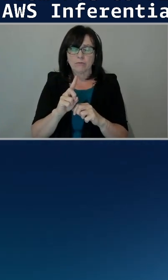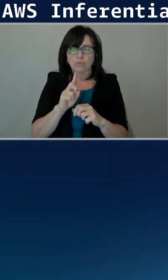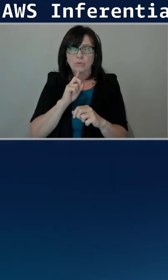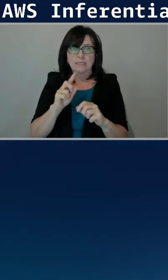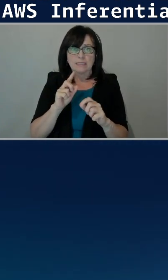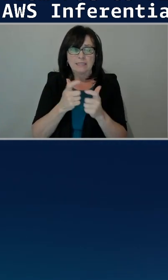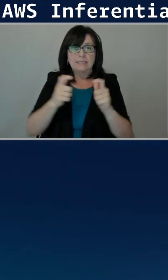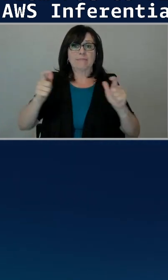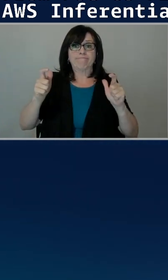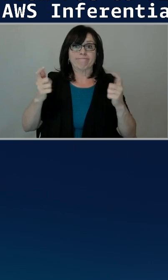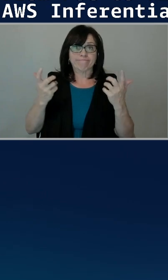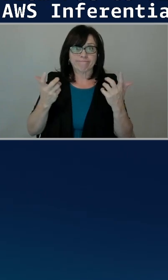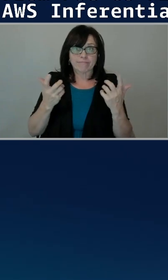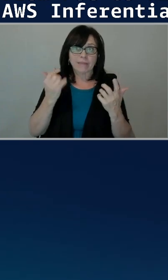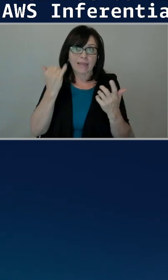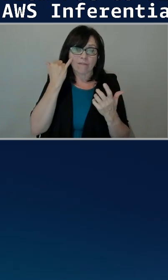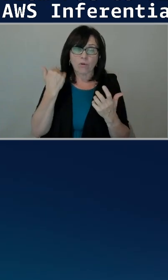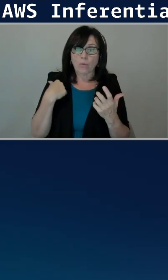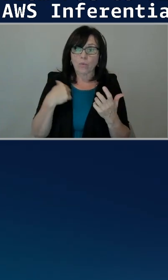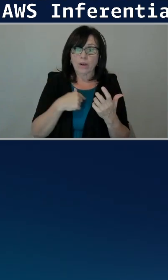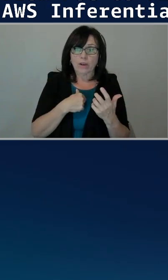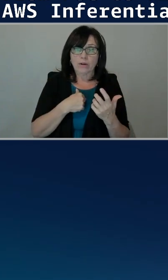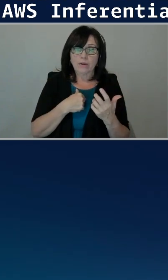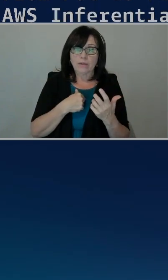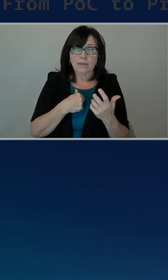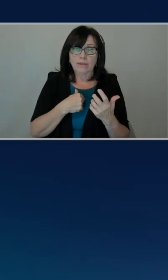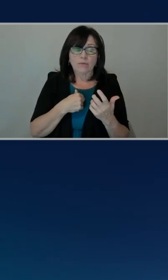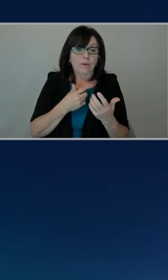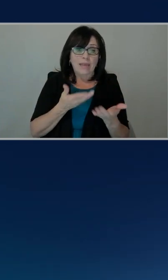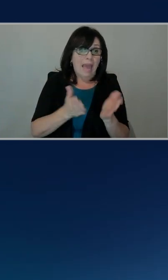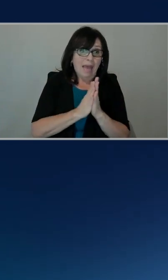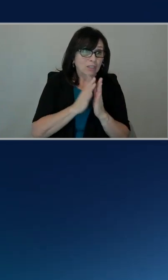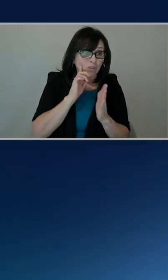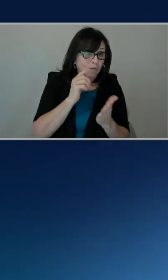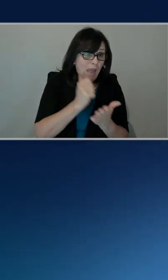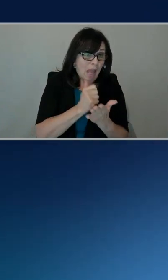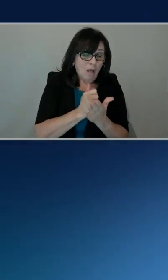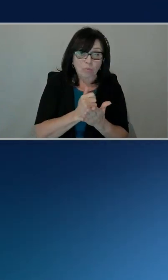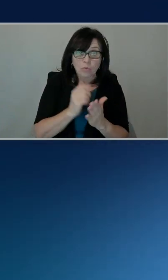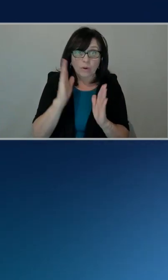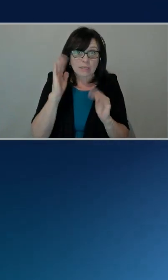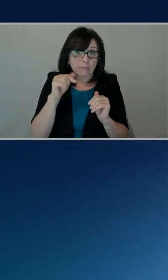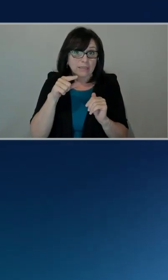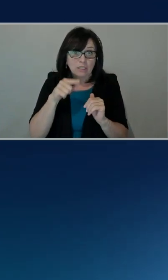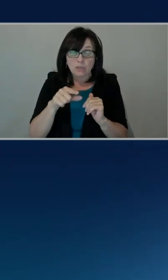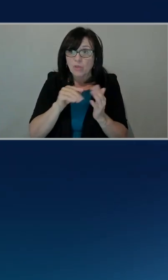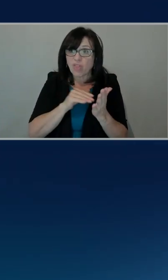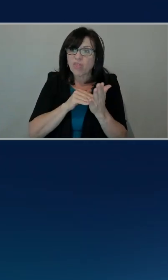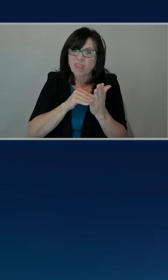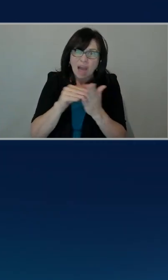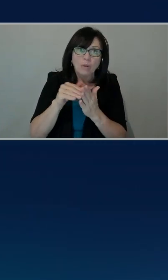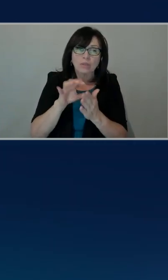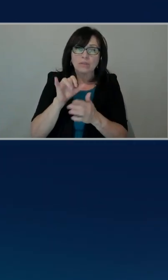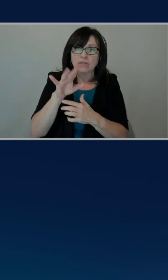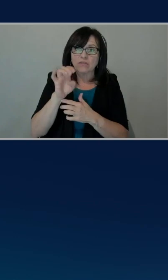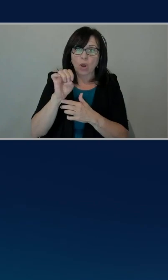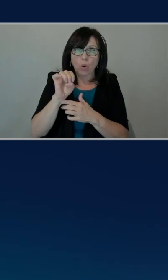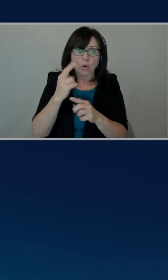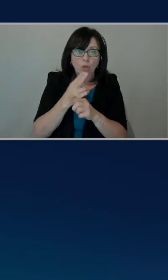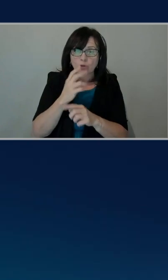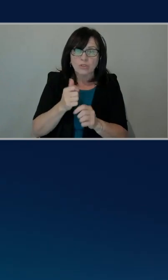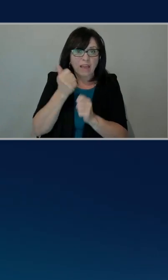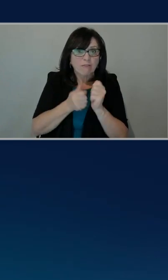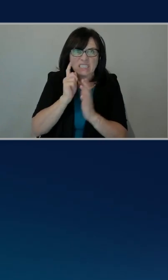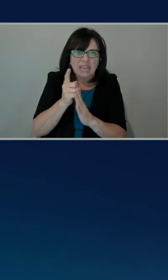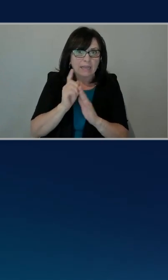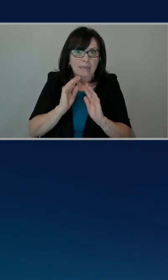weren't looking at, and we came to you and asked for help, and we're saying, we're expecting, you know, let's say, thousands of concurrent users a second. How do we